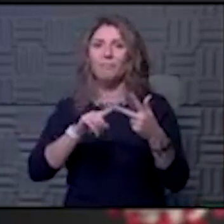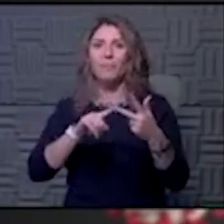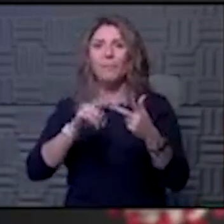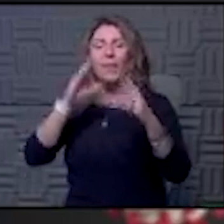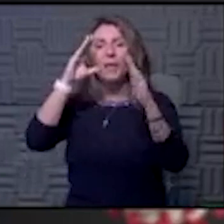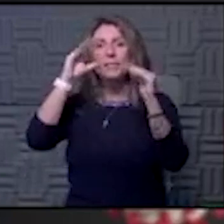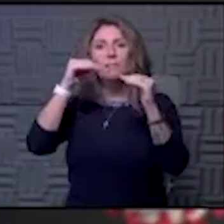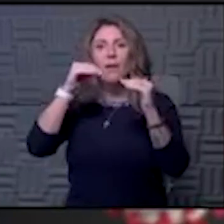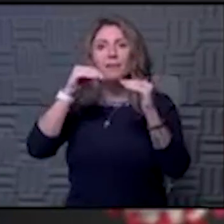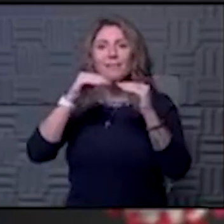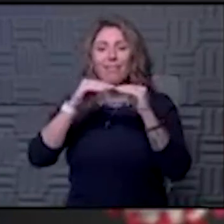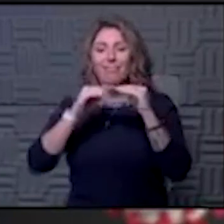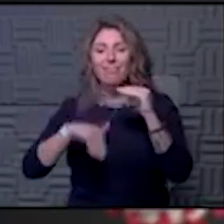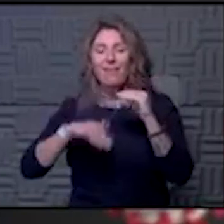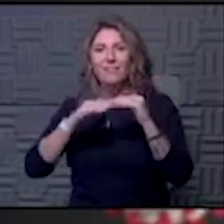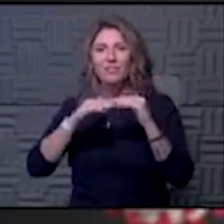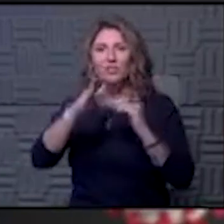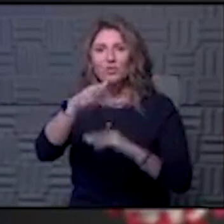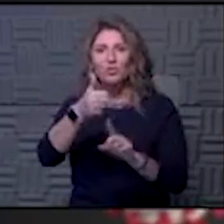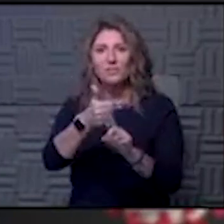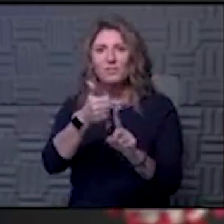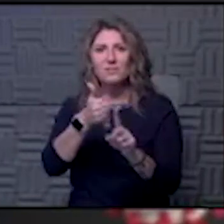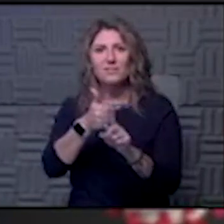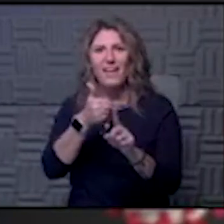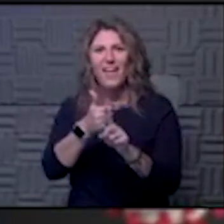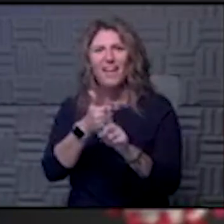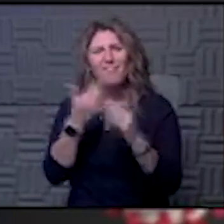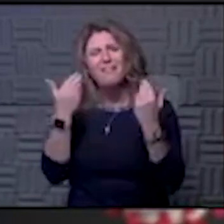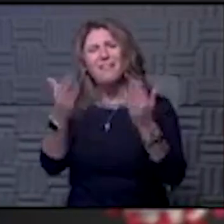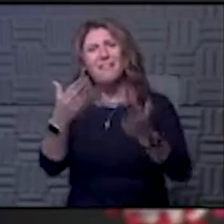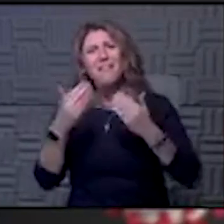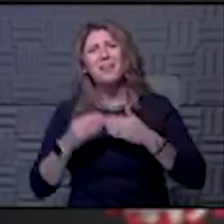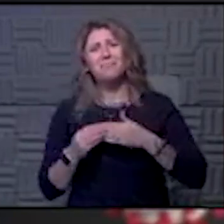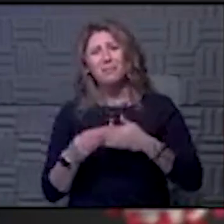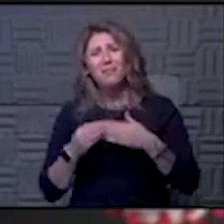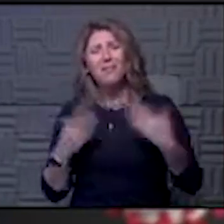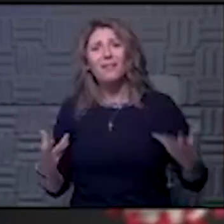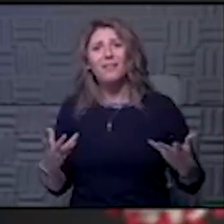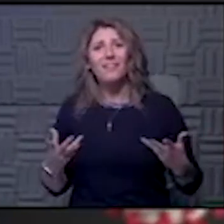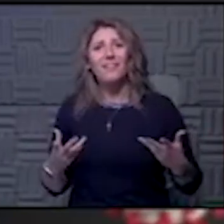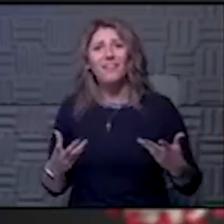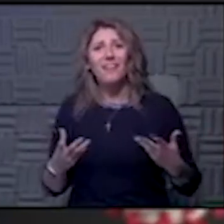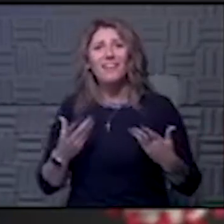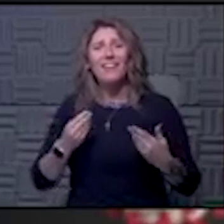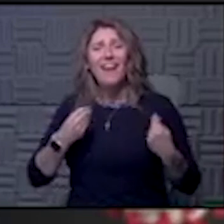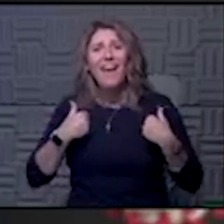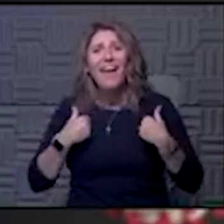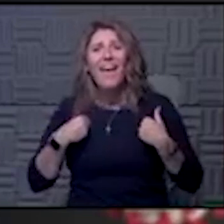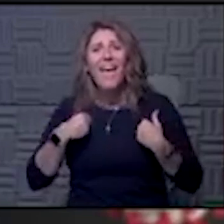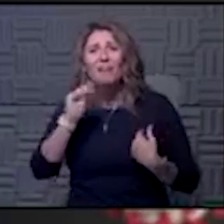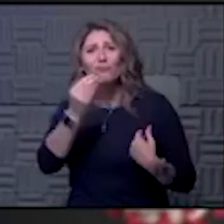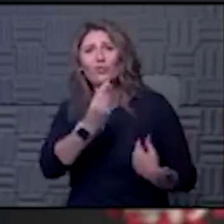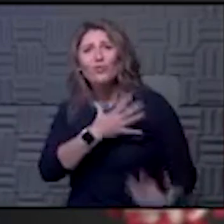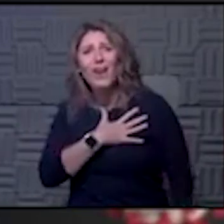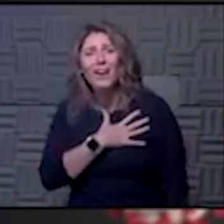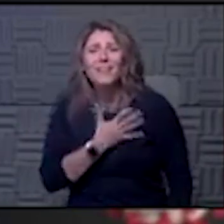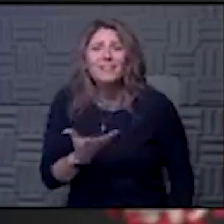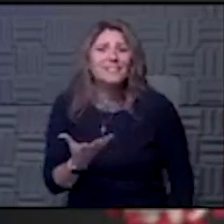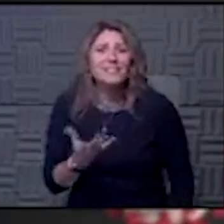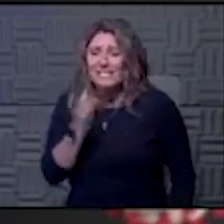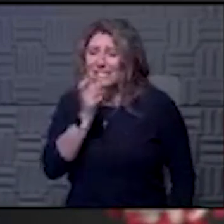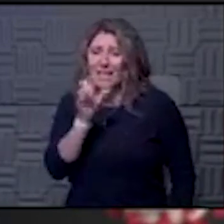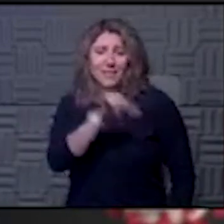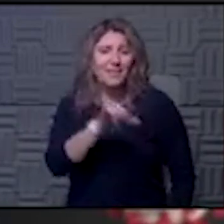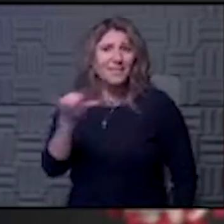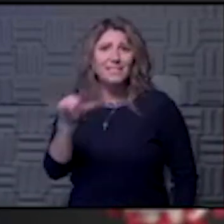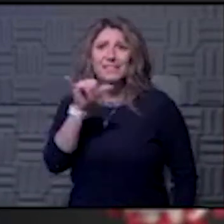less from yourself. Cut yourself some slack and give yourself some grace. Just know that you're not going to be in the same